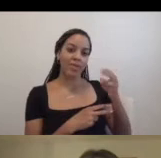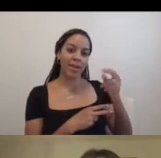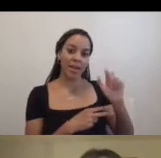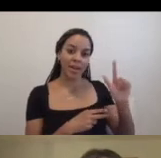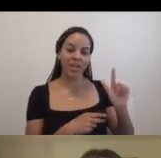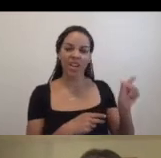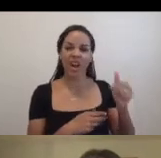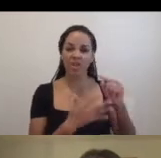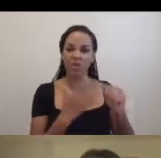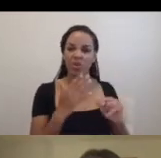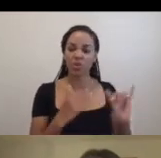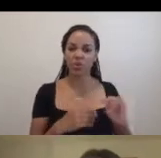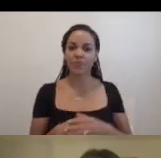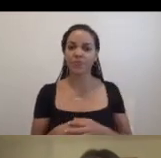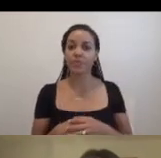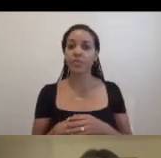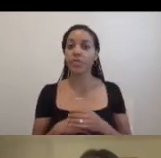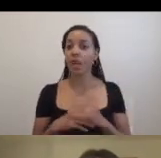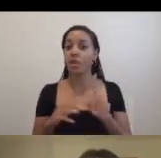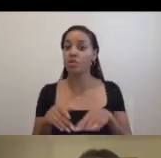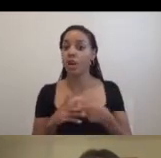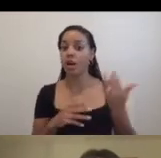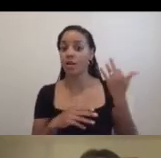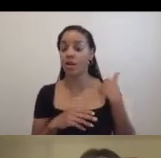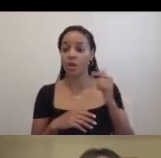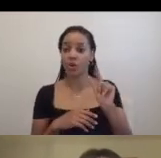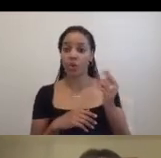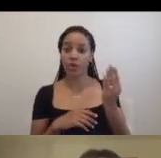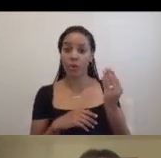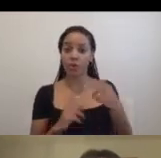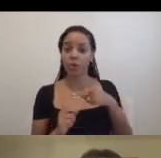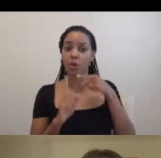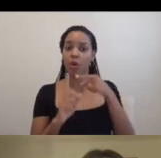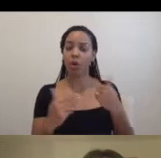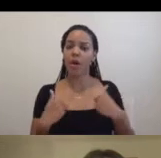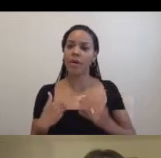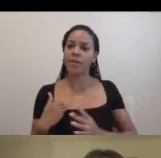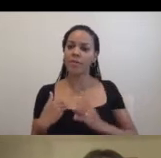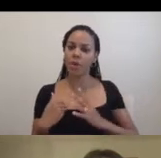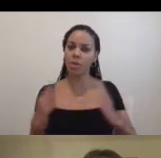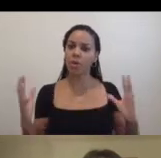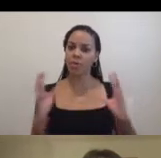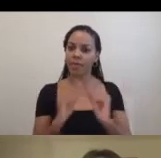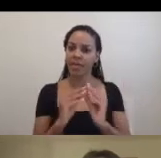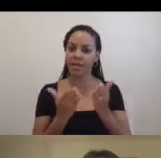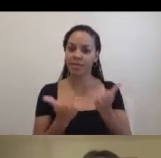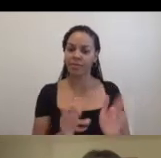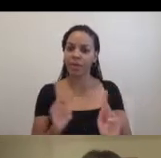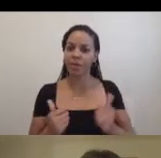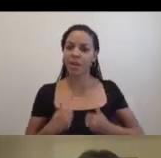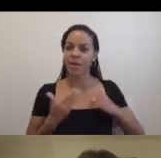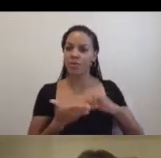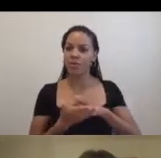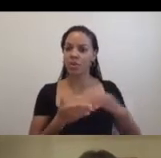in early 2014 with the idea to convene an informal meeting of residencies in the New York region to